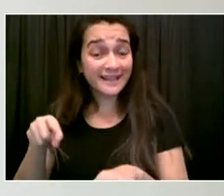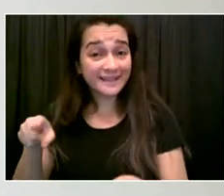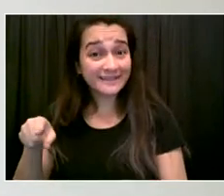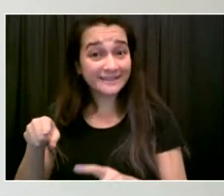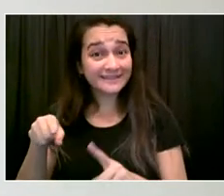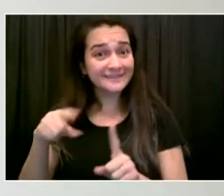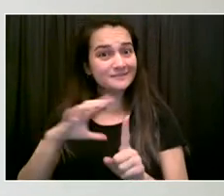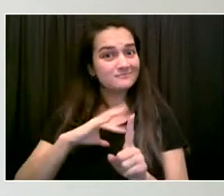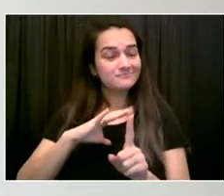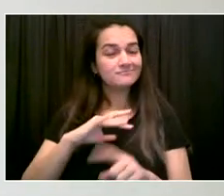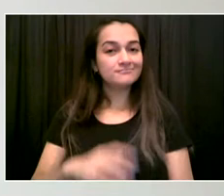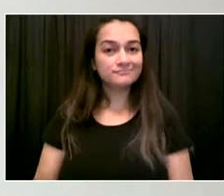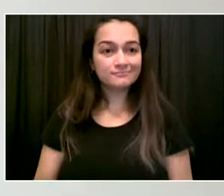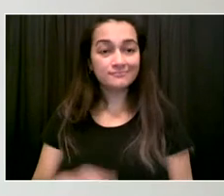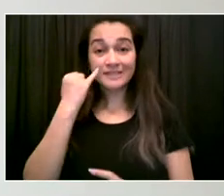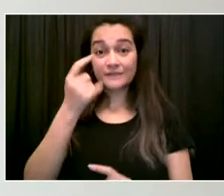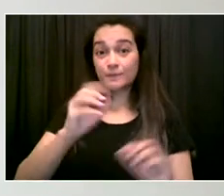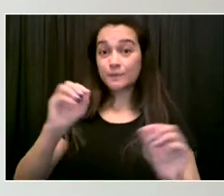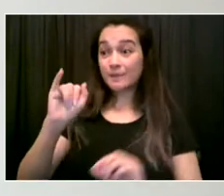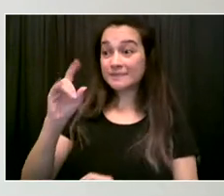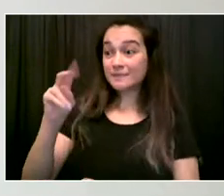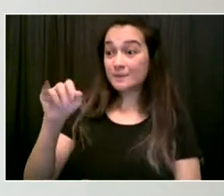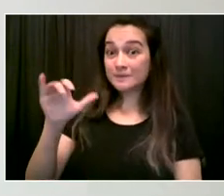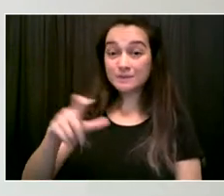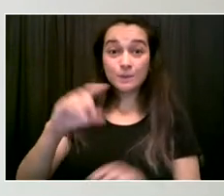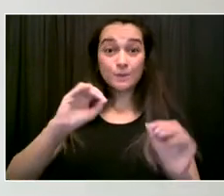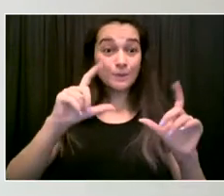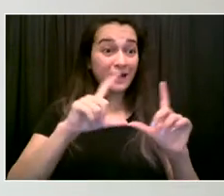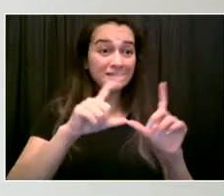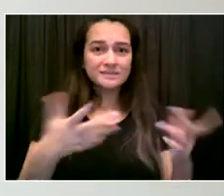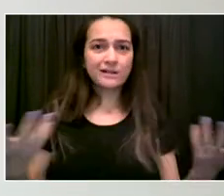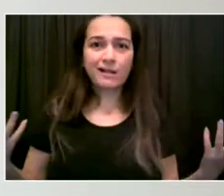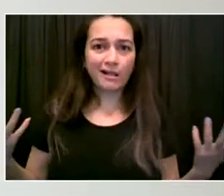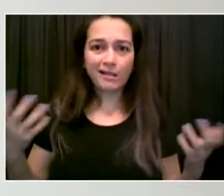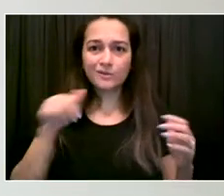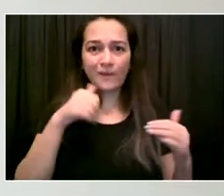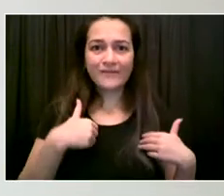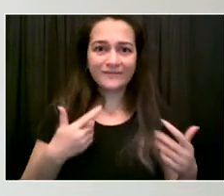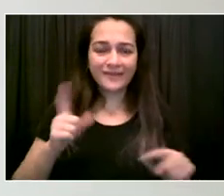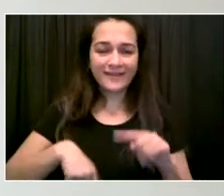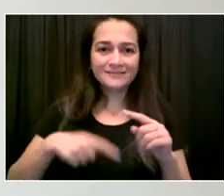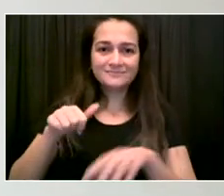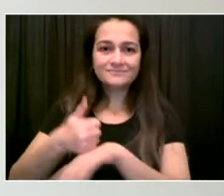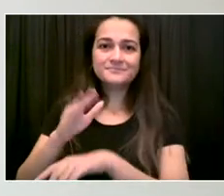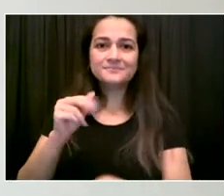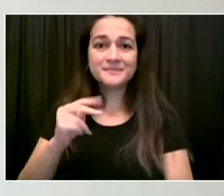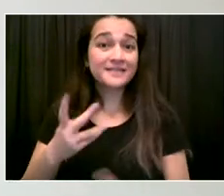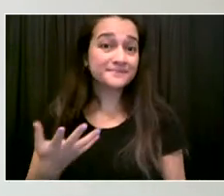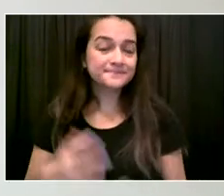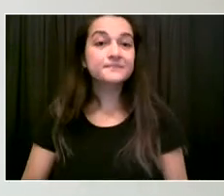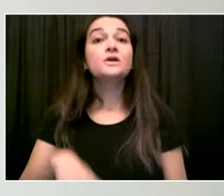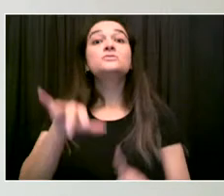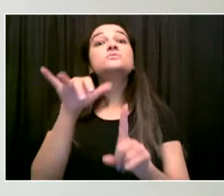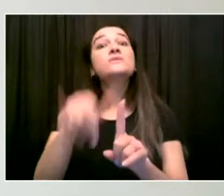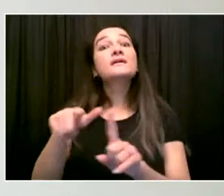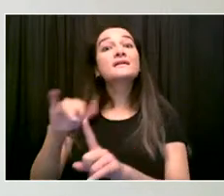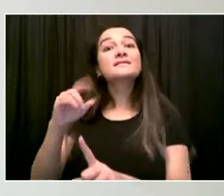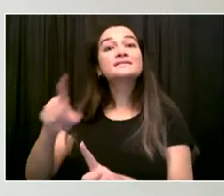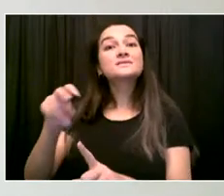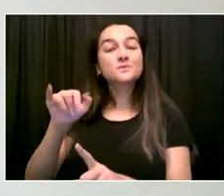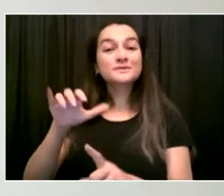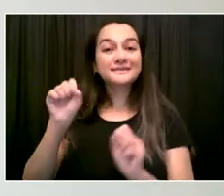Through the Mayor's Office of Immigrant Affairs and many other government agencies, our city has prioritized making